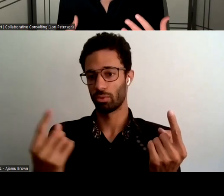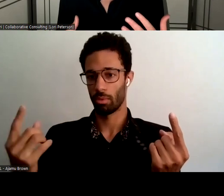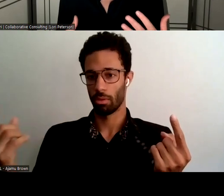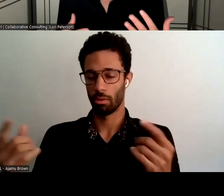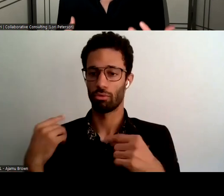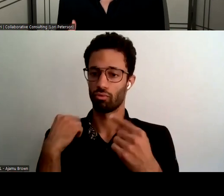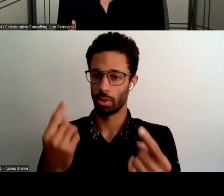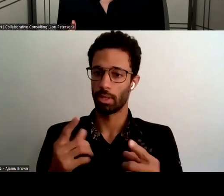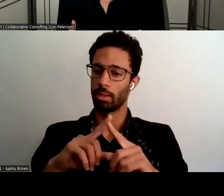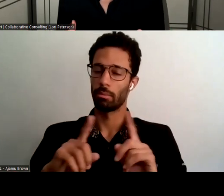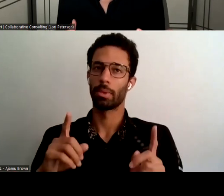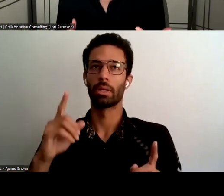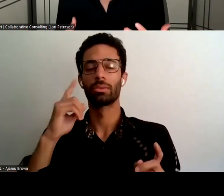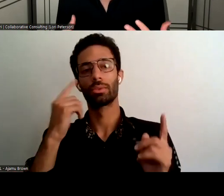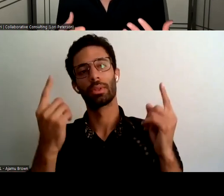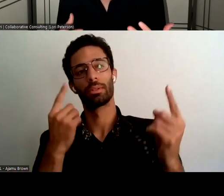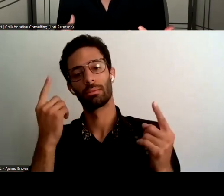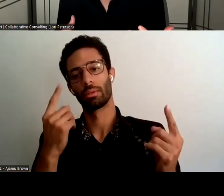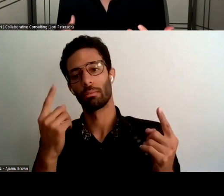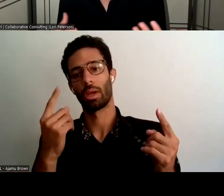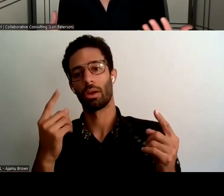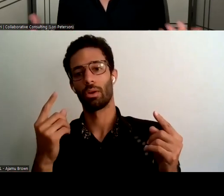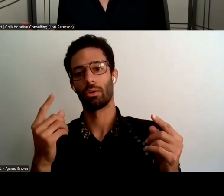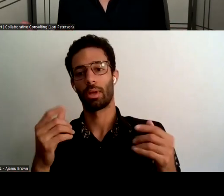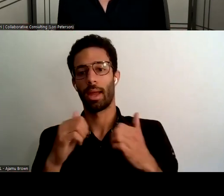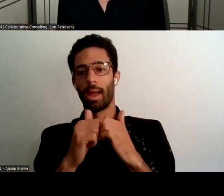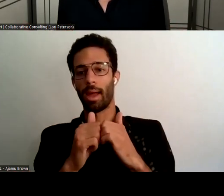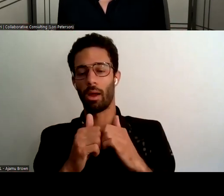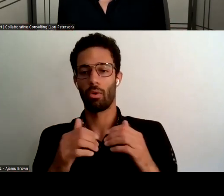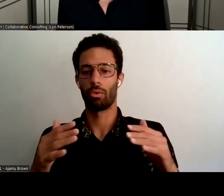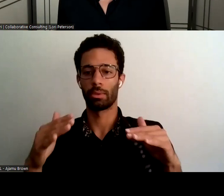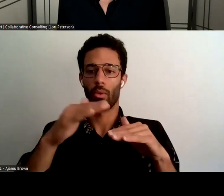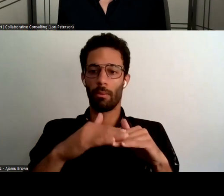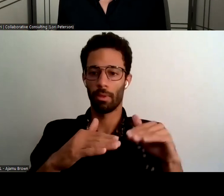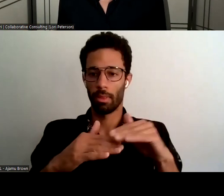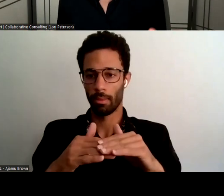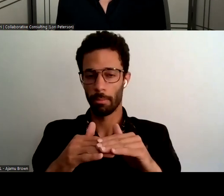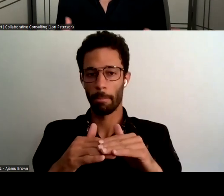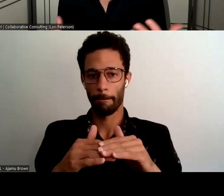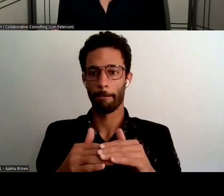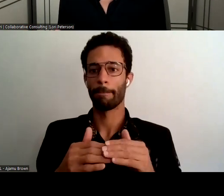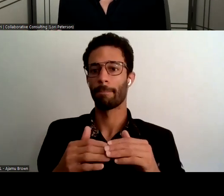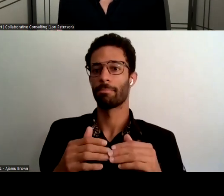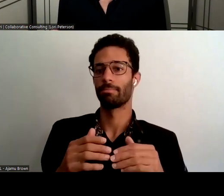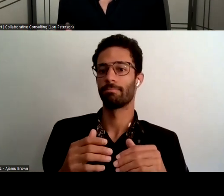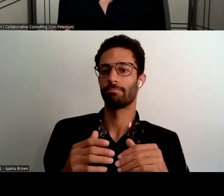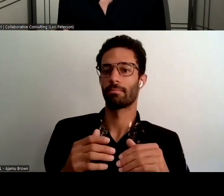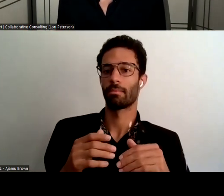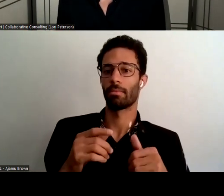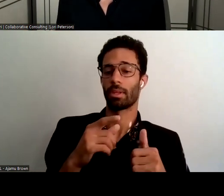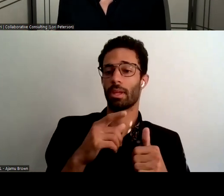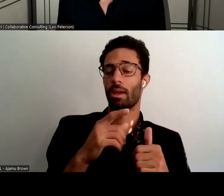thinking about the convergence of trends such as you know the planet is reaching the so-called